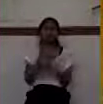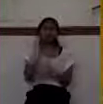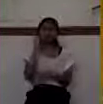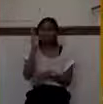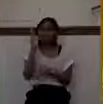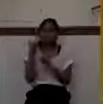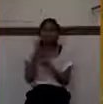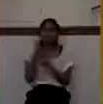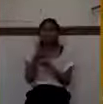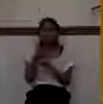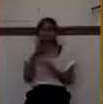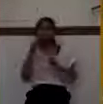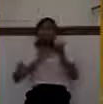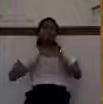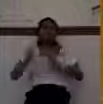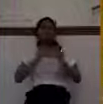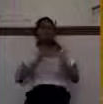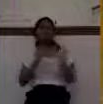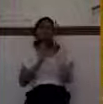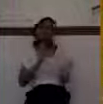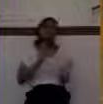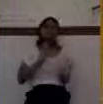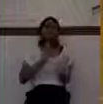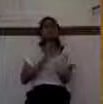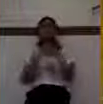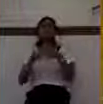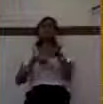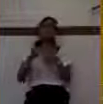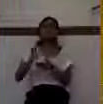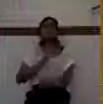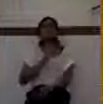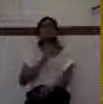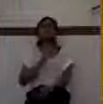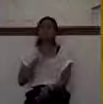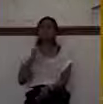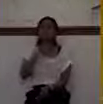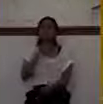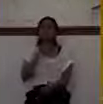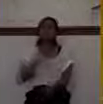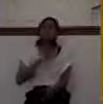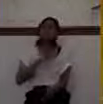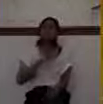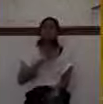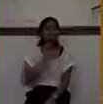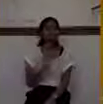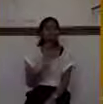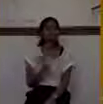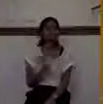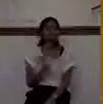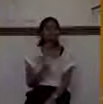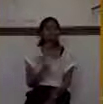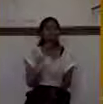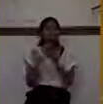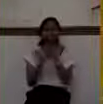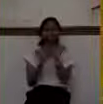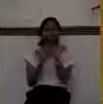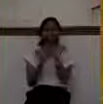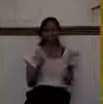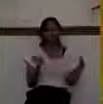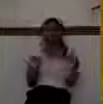We need to stop thinking that everything is all right. We need to turn to the Lord and repent with all of our hearts